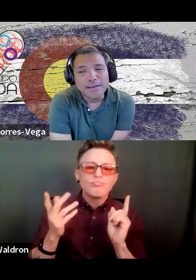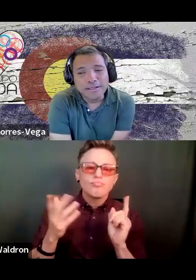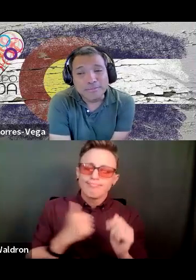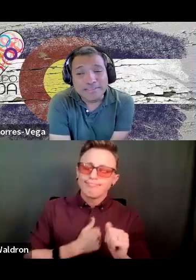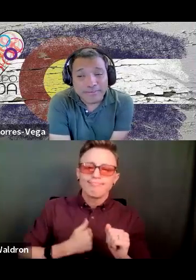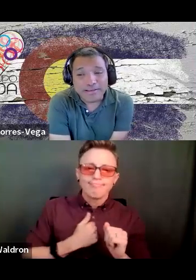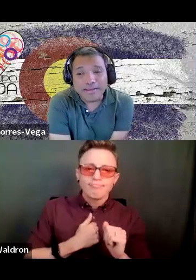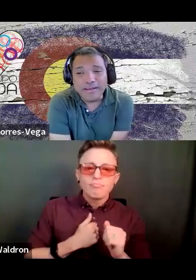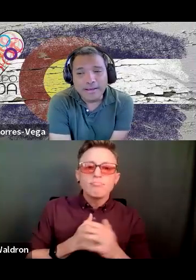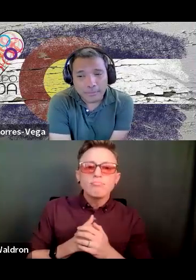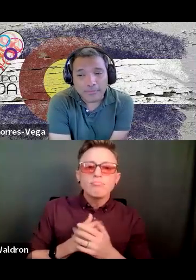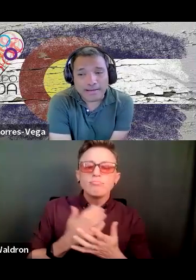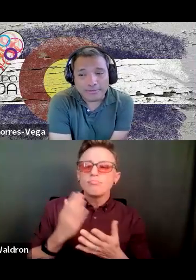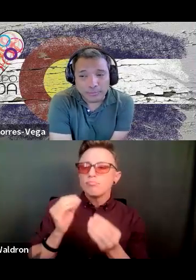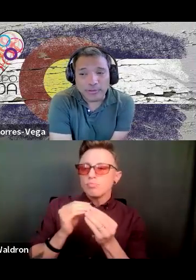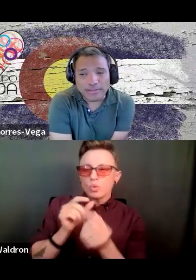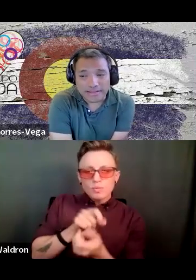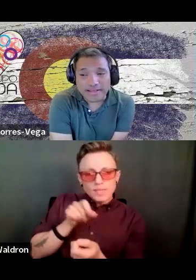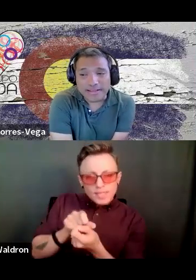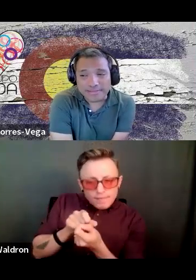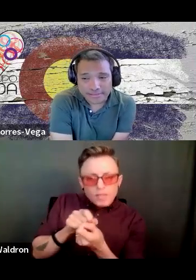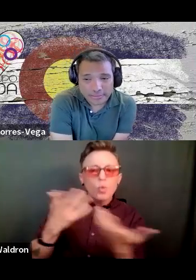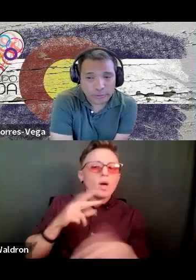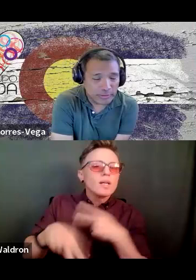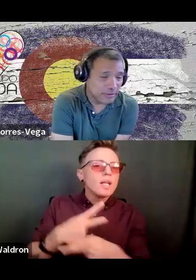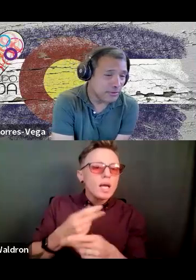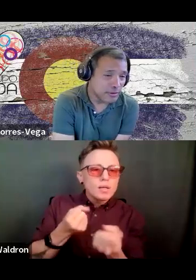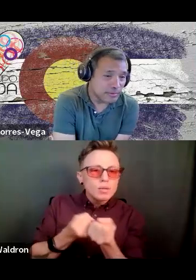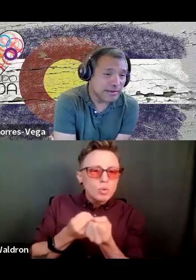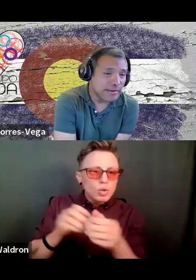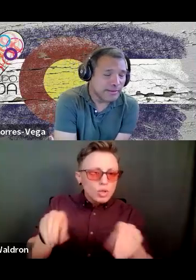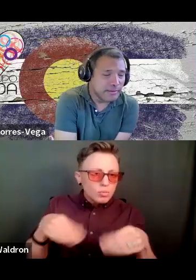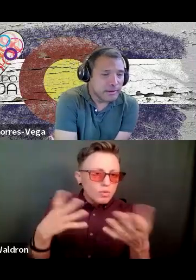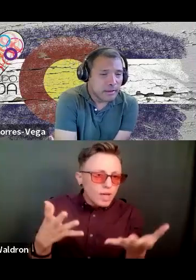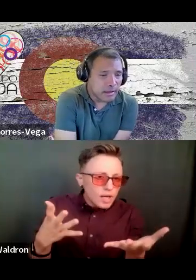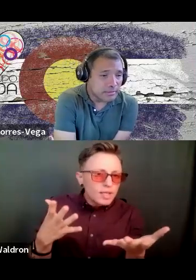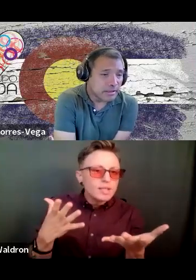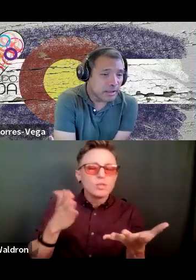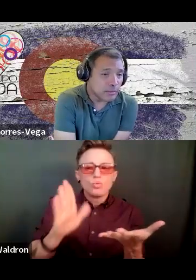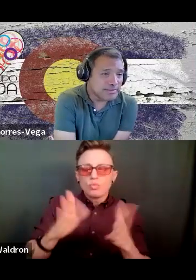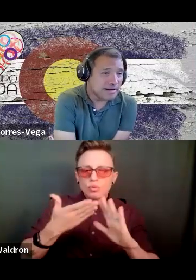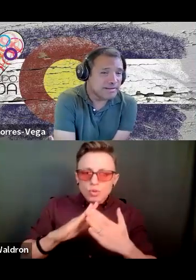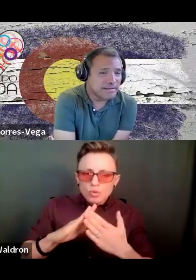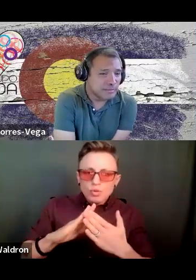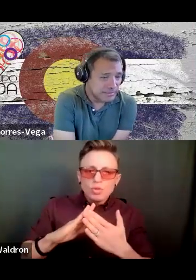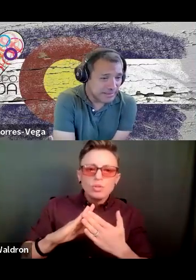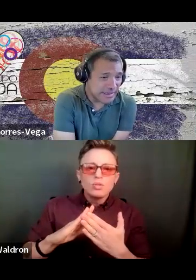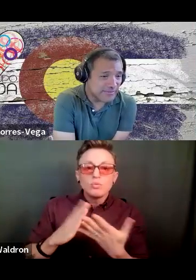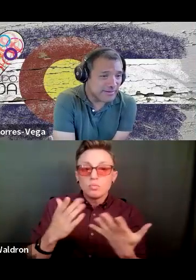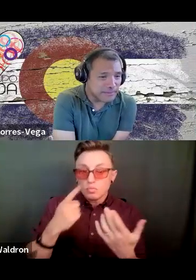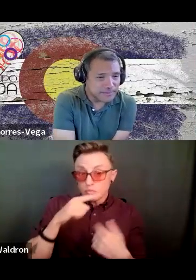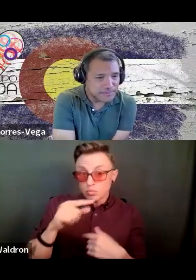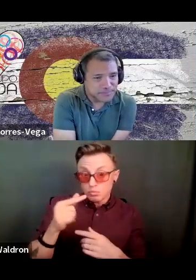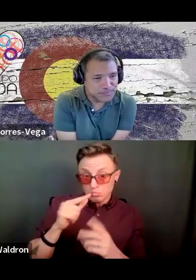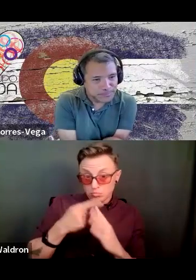sorry, specifically provided support and as a resource within your community? And can we start with